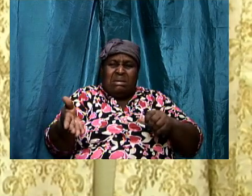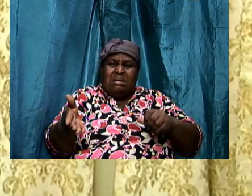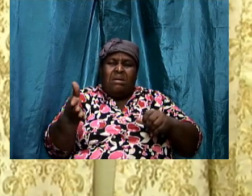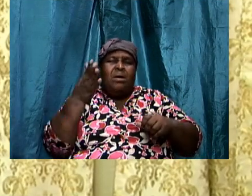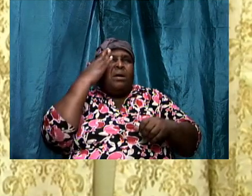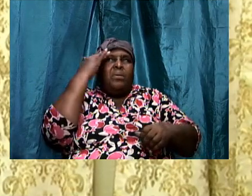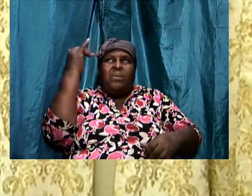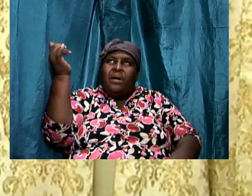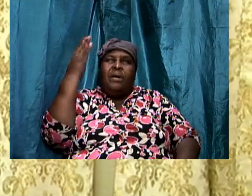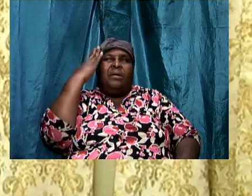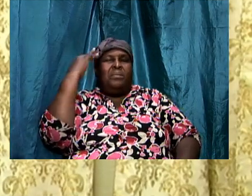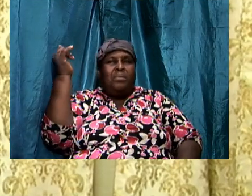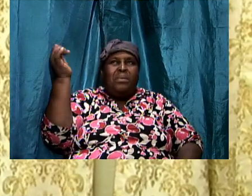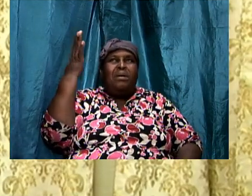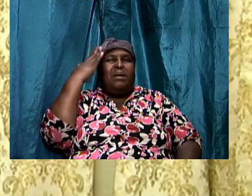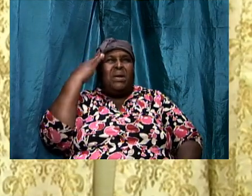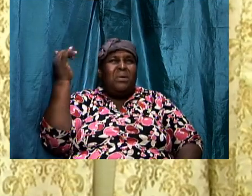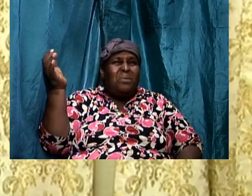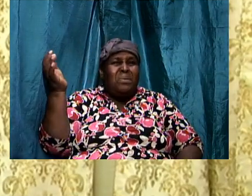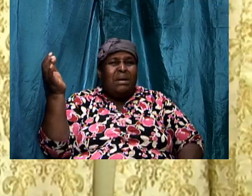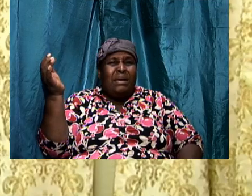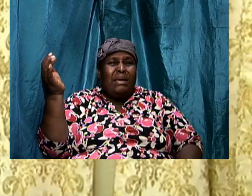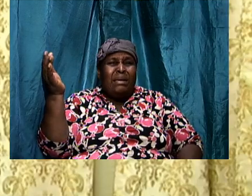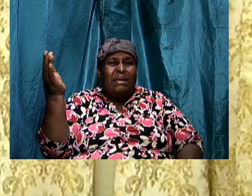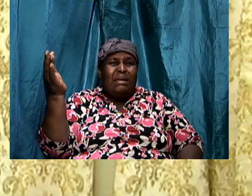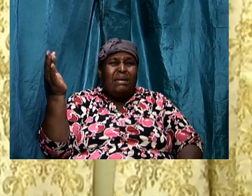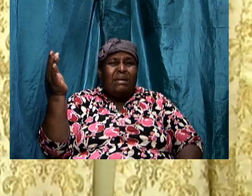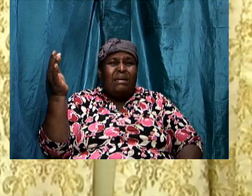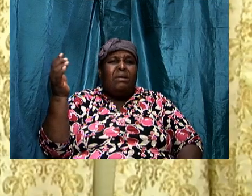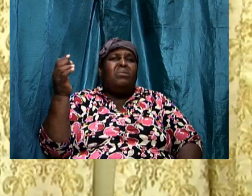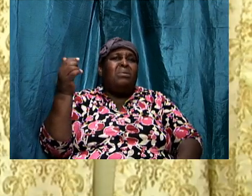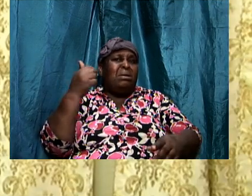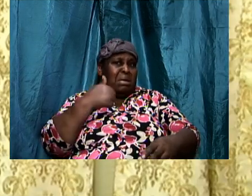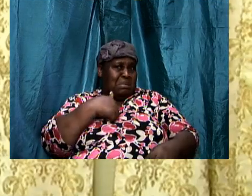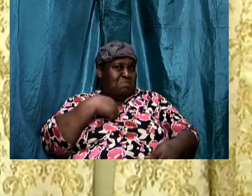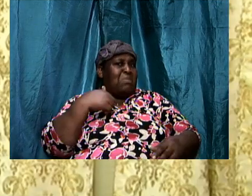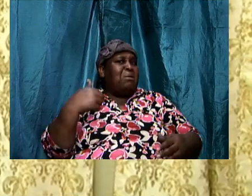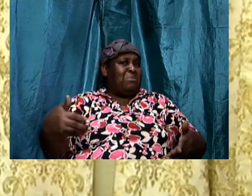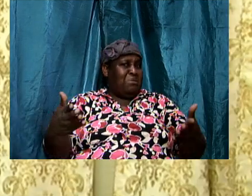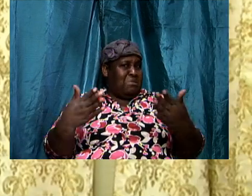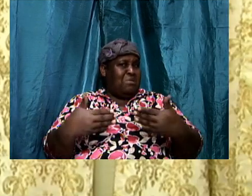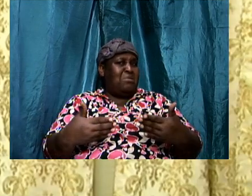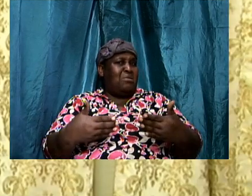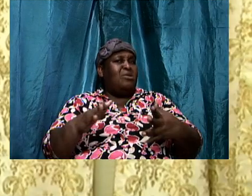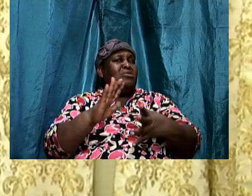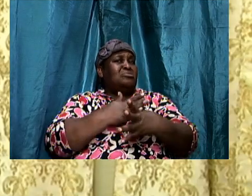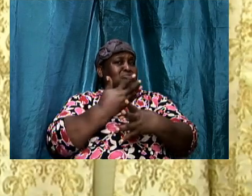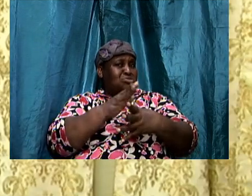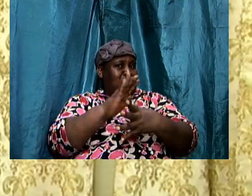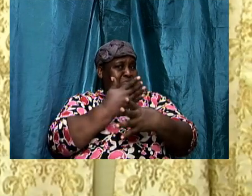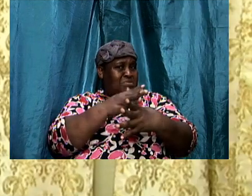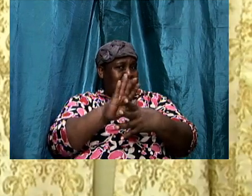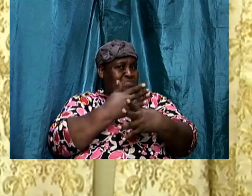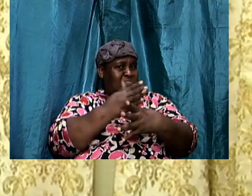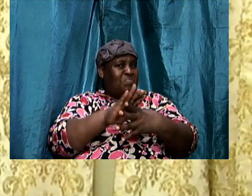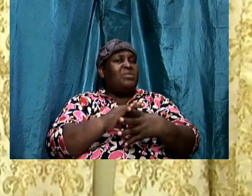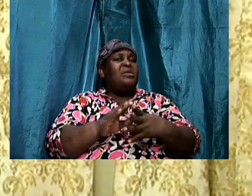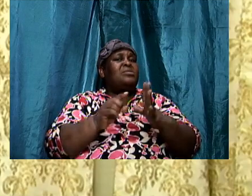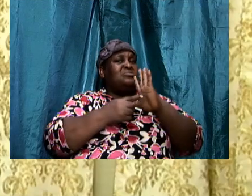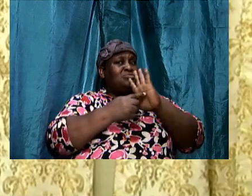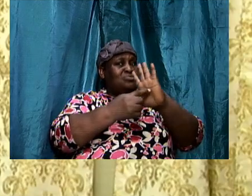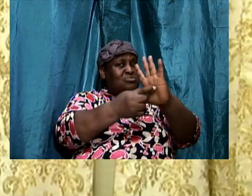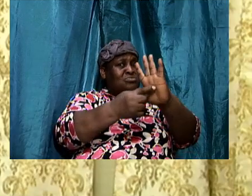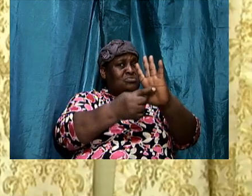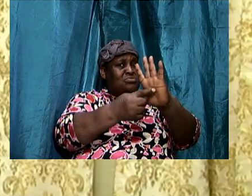Why. Why. Well. I am here. To share. To declare.